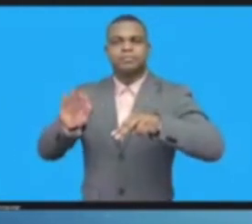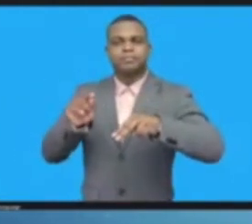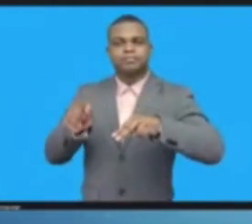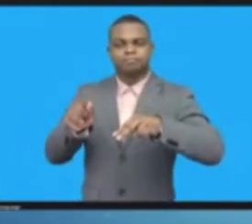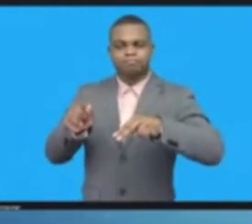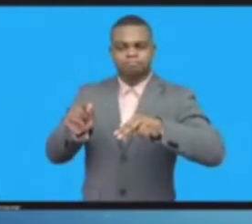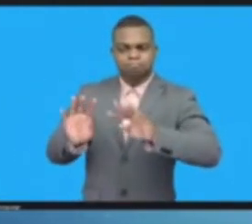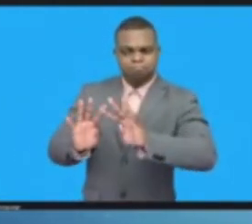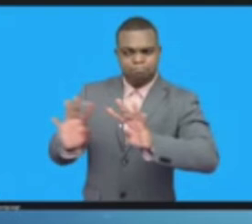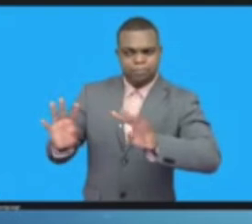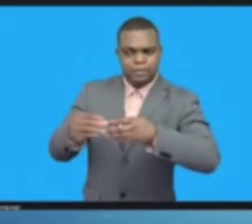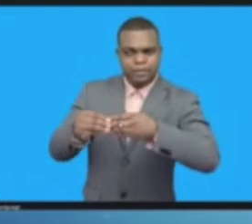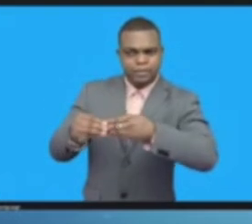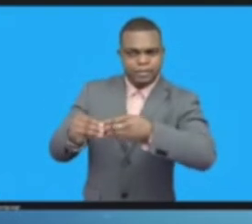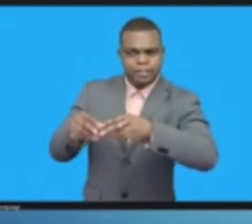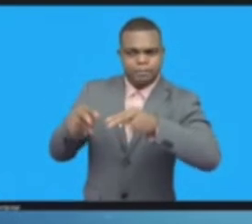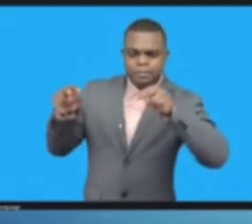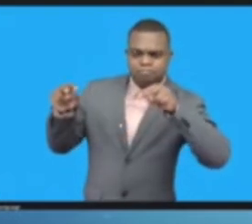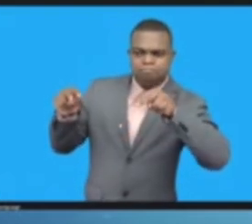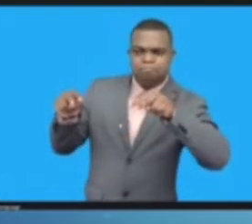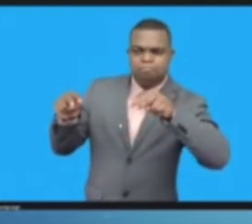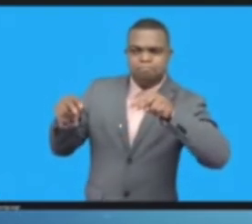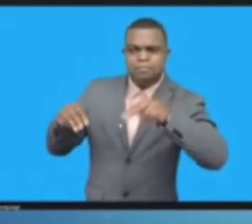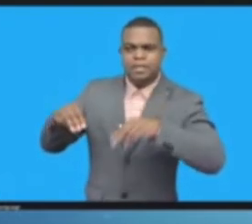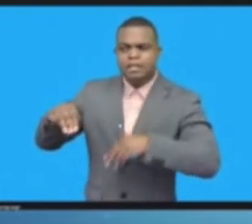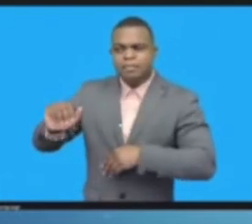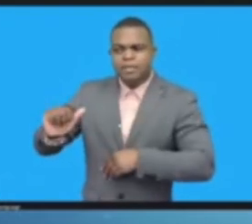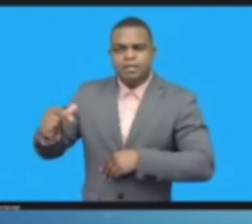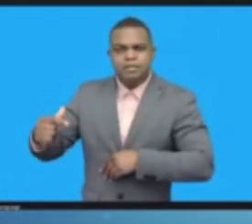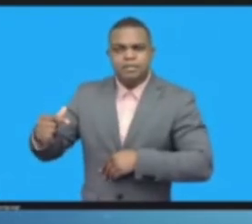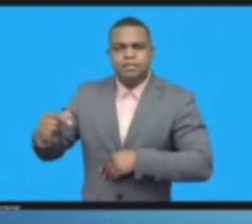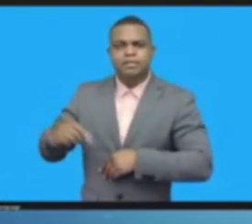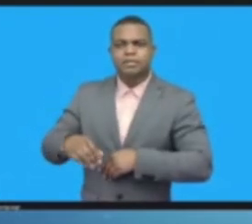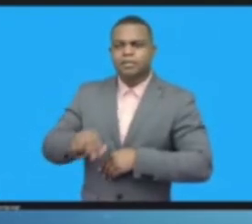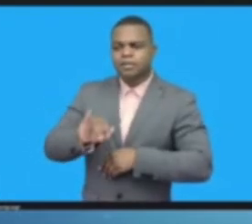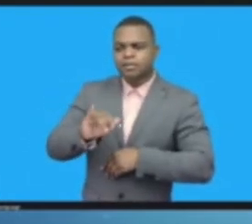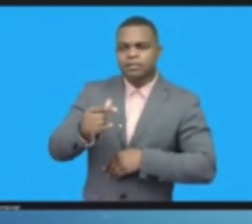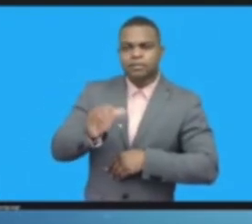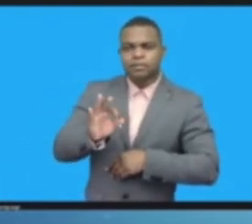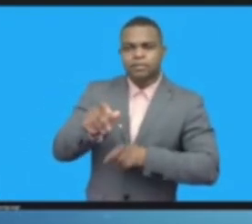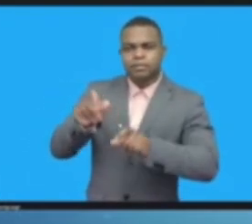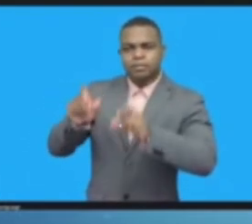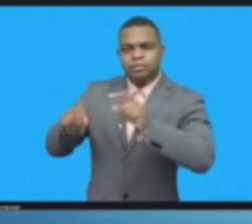for all the world's internauts and the countries in which they live.